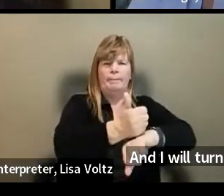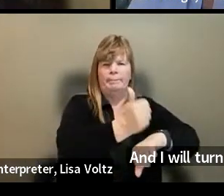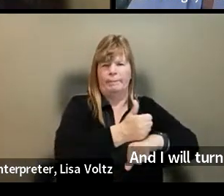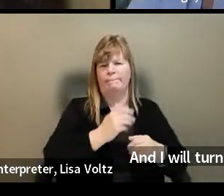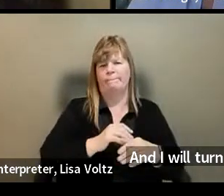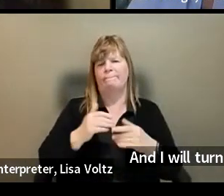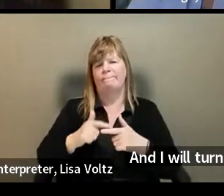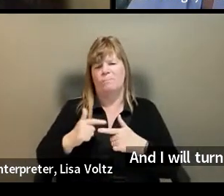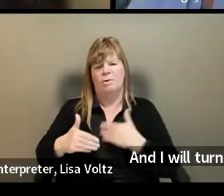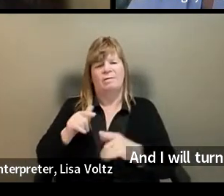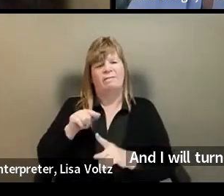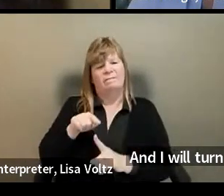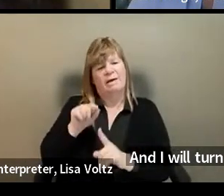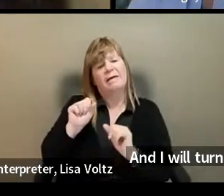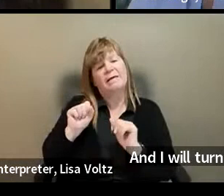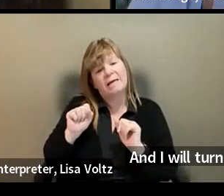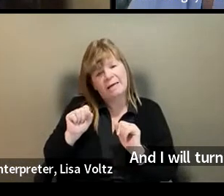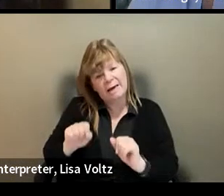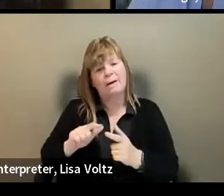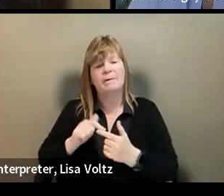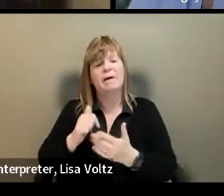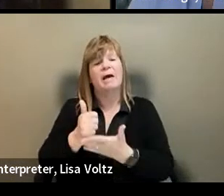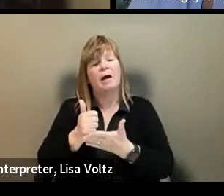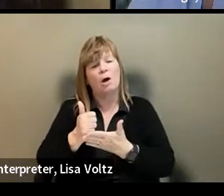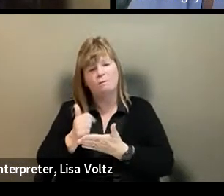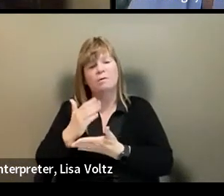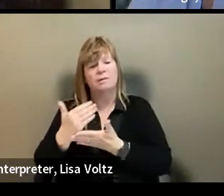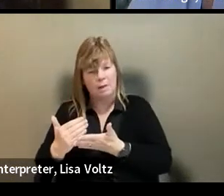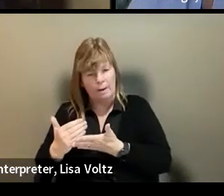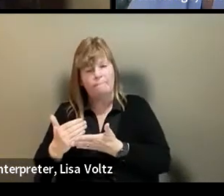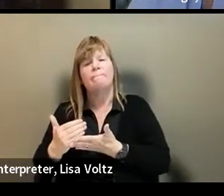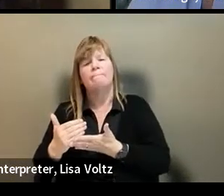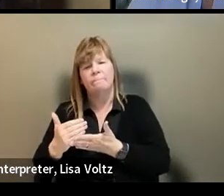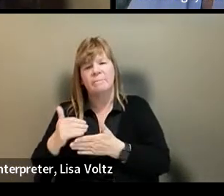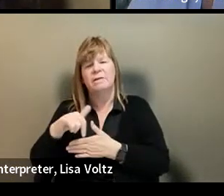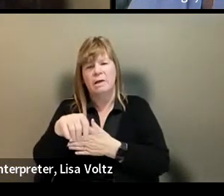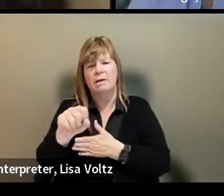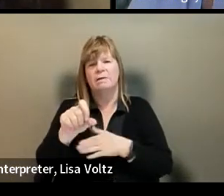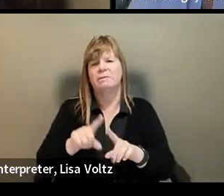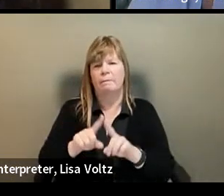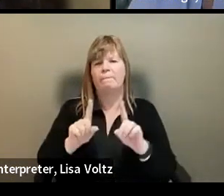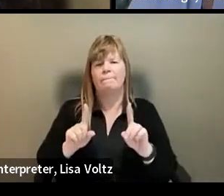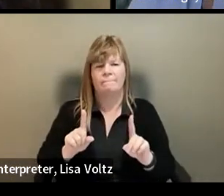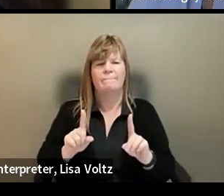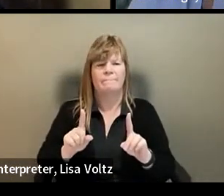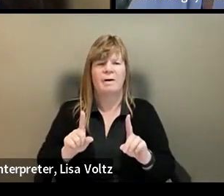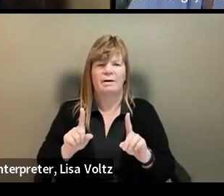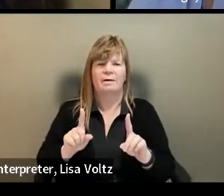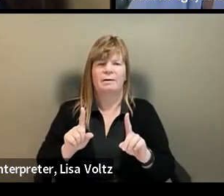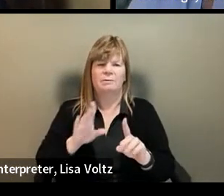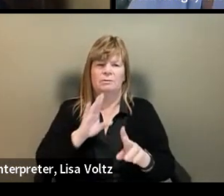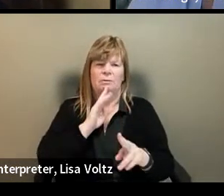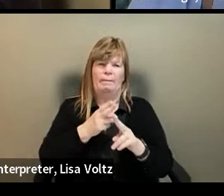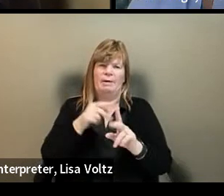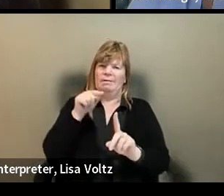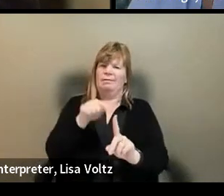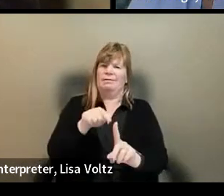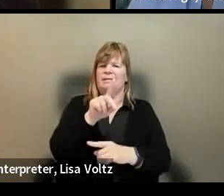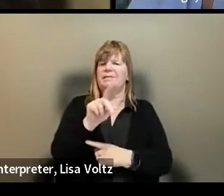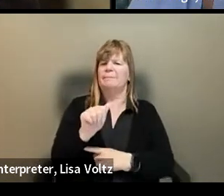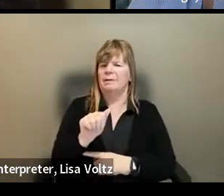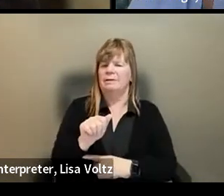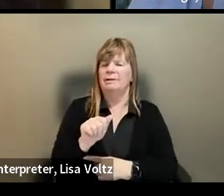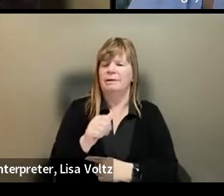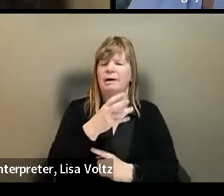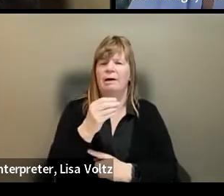they can, of course, be helpful in some circumstances, but particularly with respect to disability, but